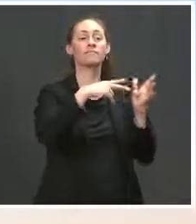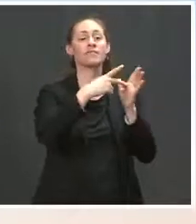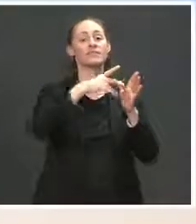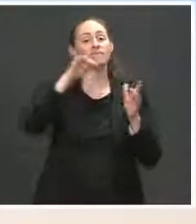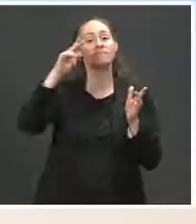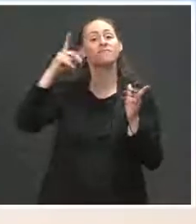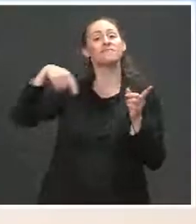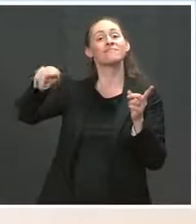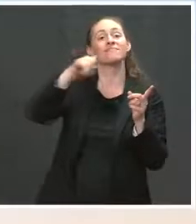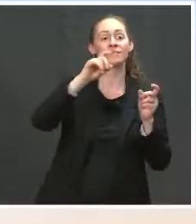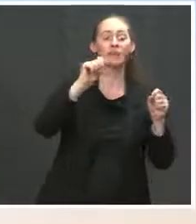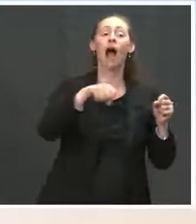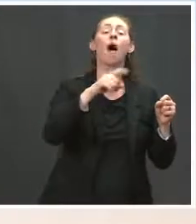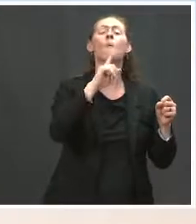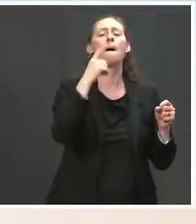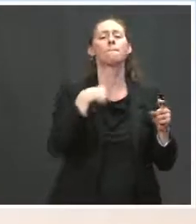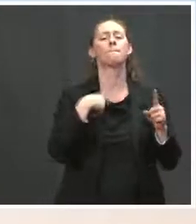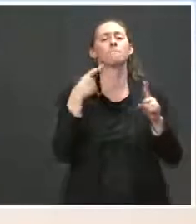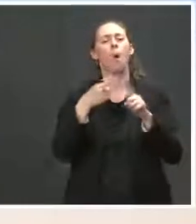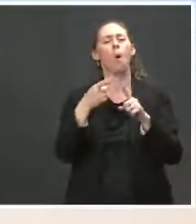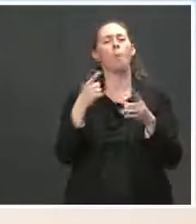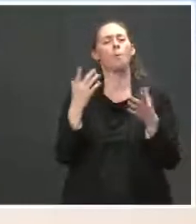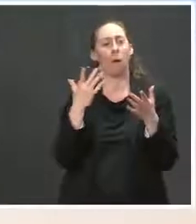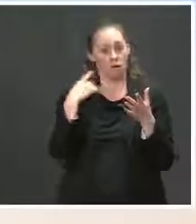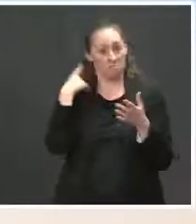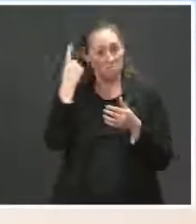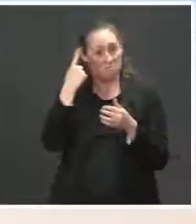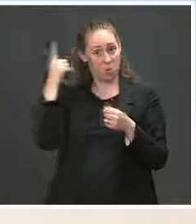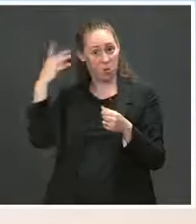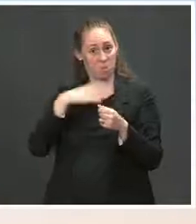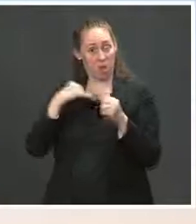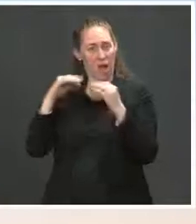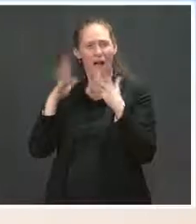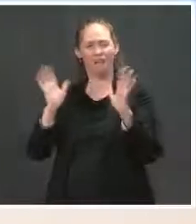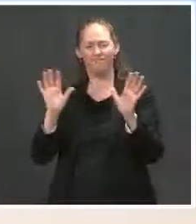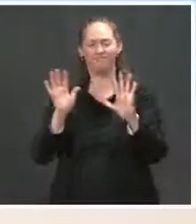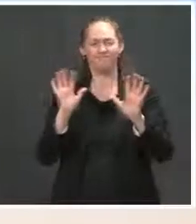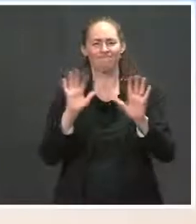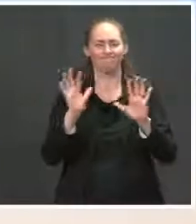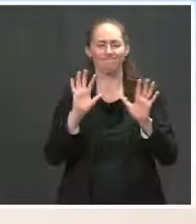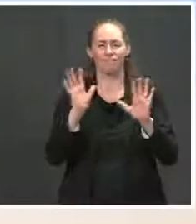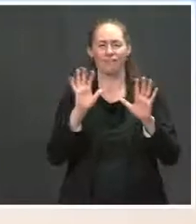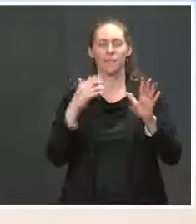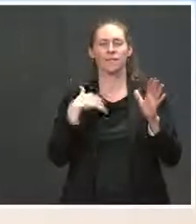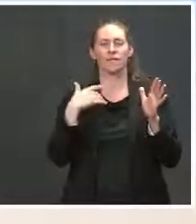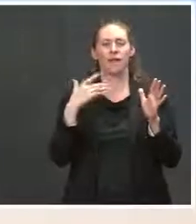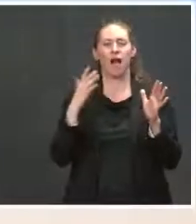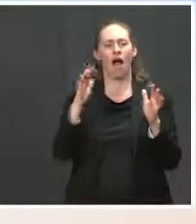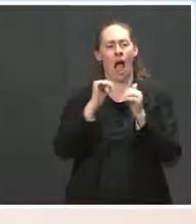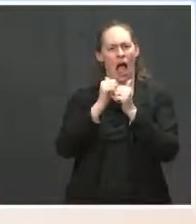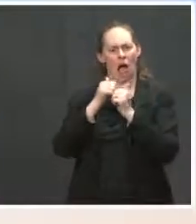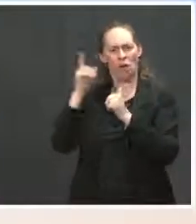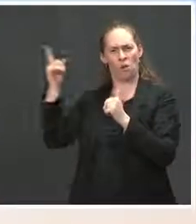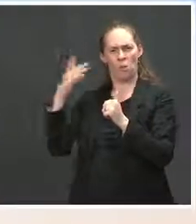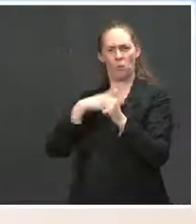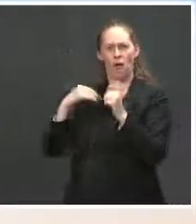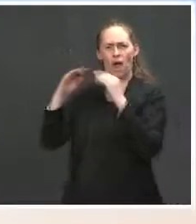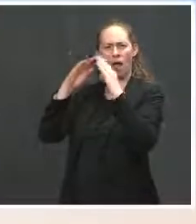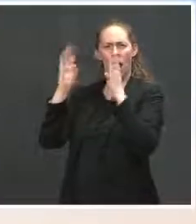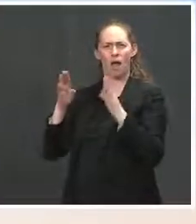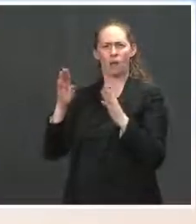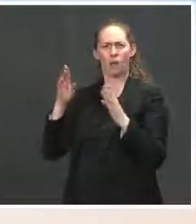see some sort of bridge that they can? So can they, how does the White House think that they can bridge that divide between the Republicans who are supportive of this generally,